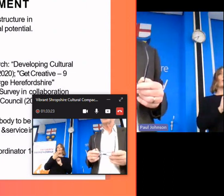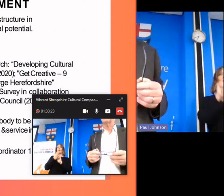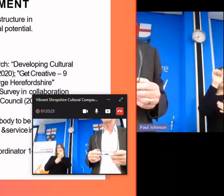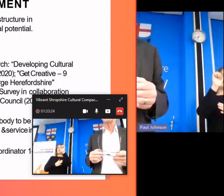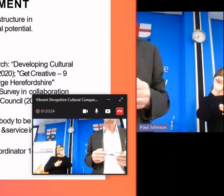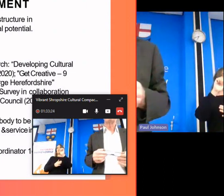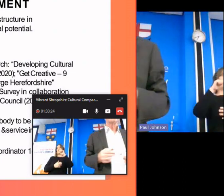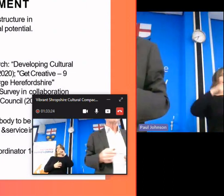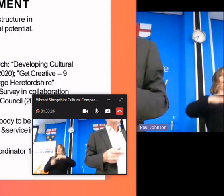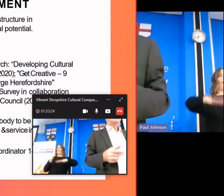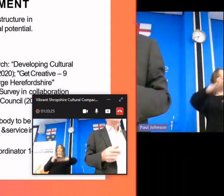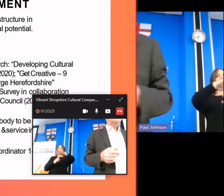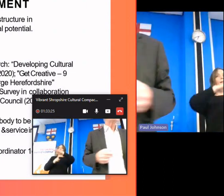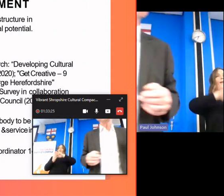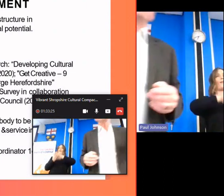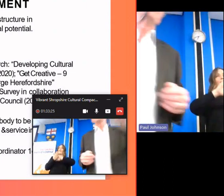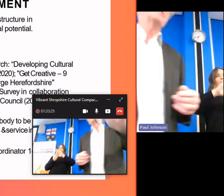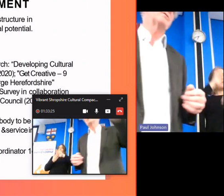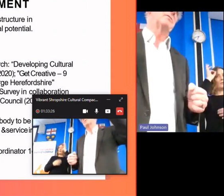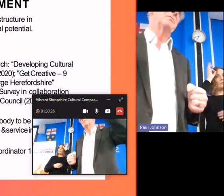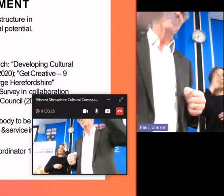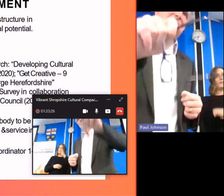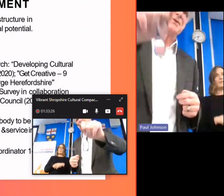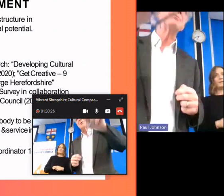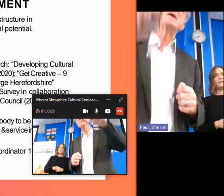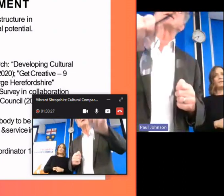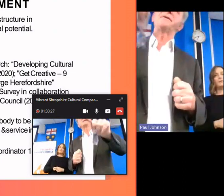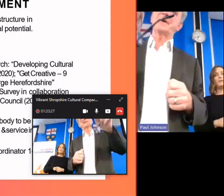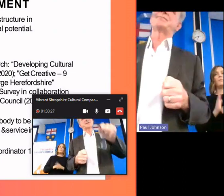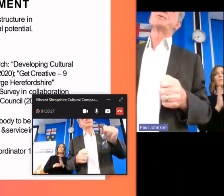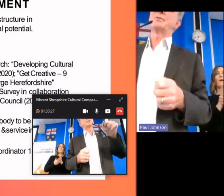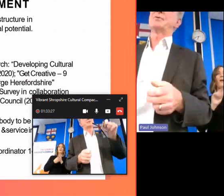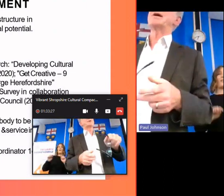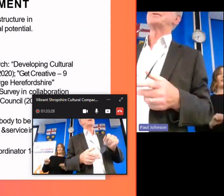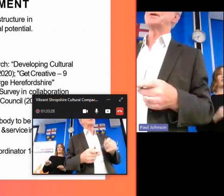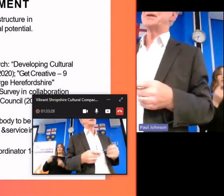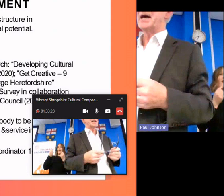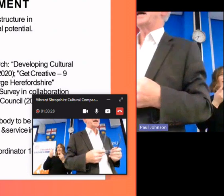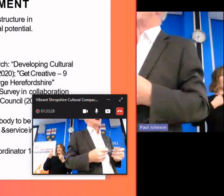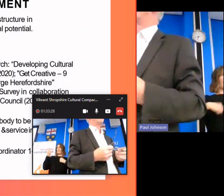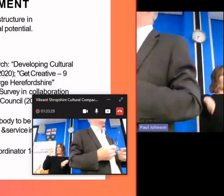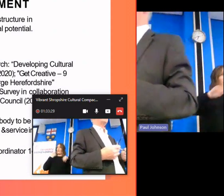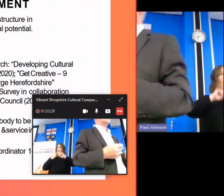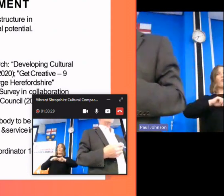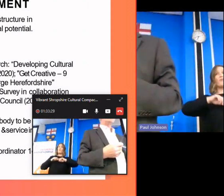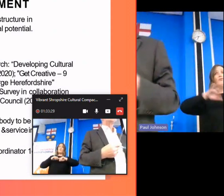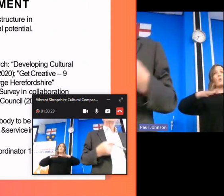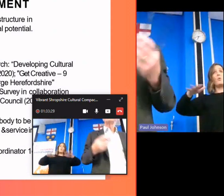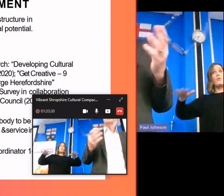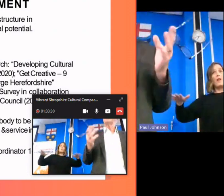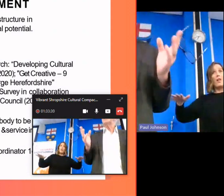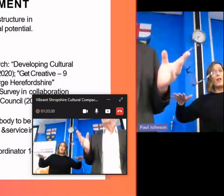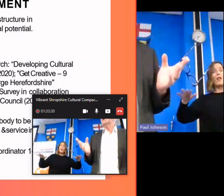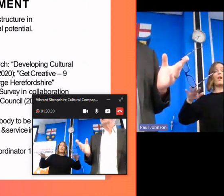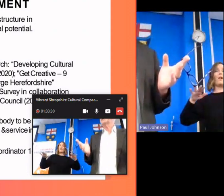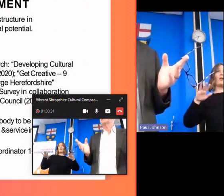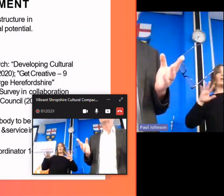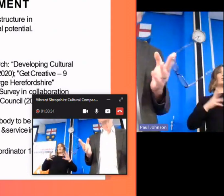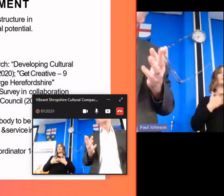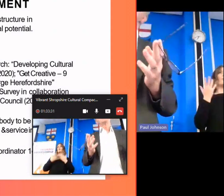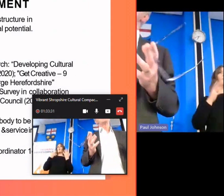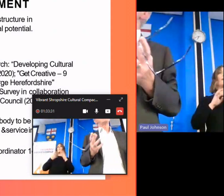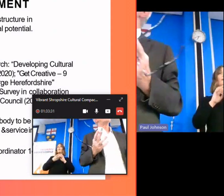sector in the county the challenge that so many of us rural counties have is that so many